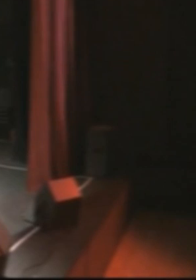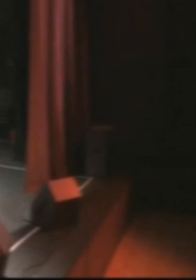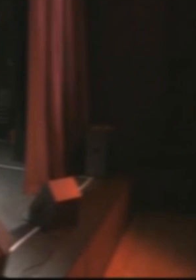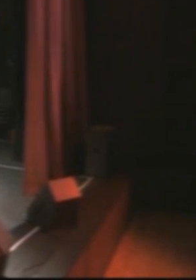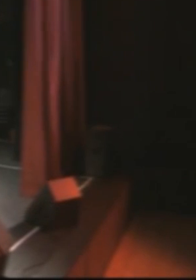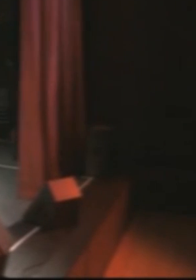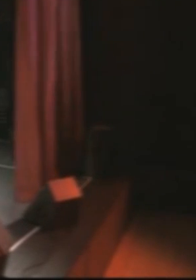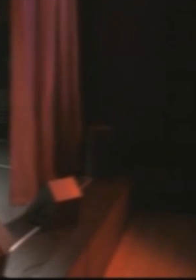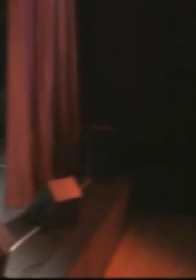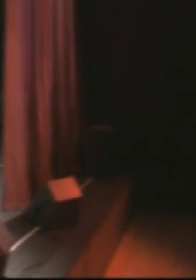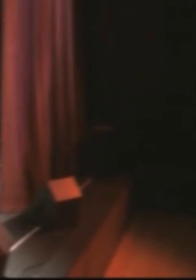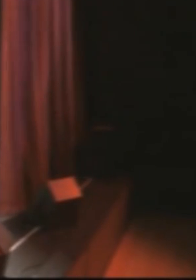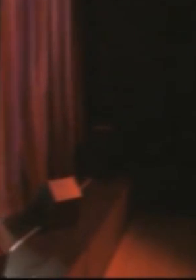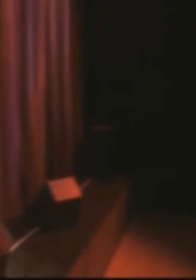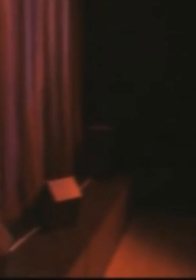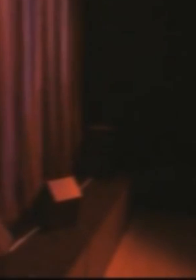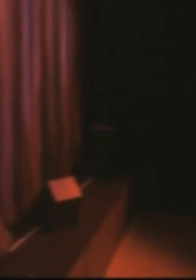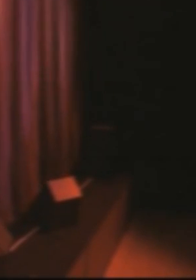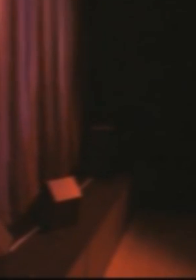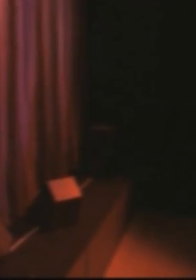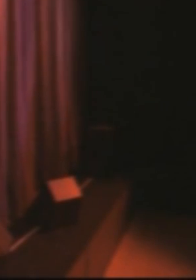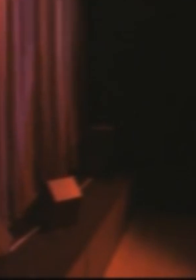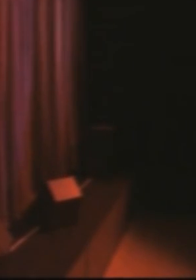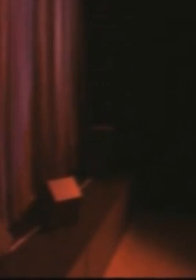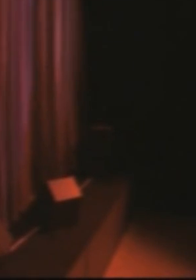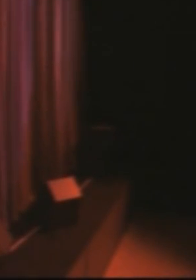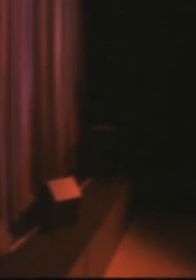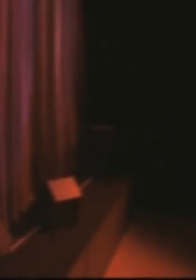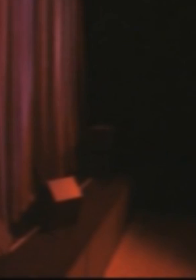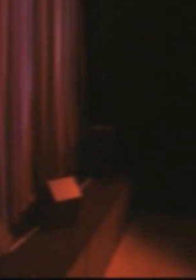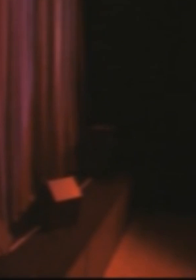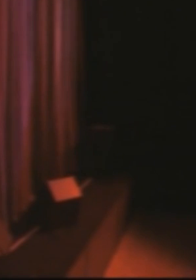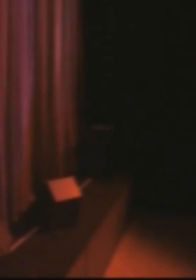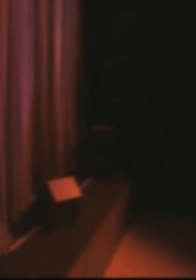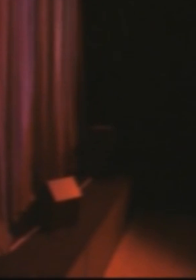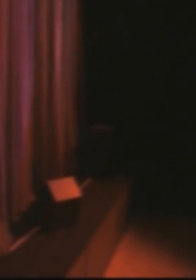Thank you. Thank you. you.